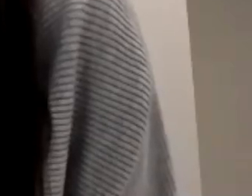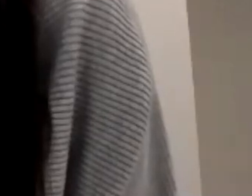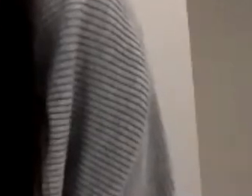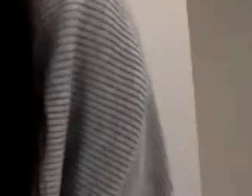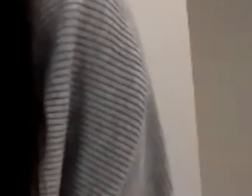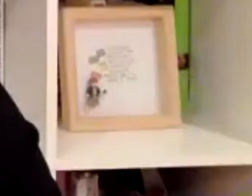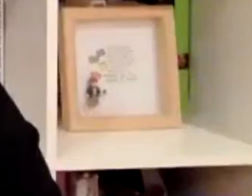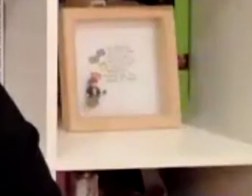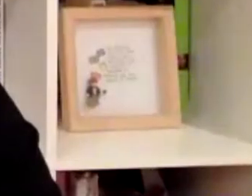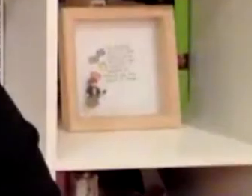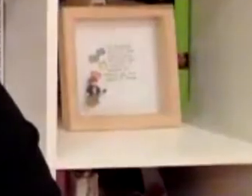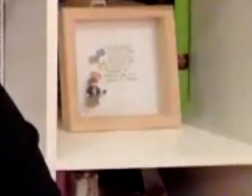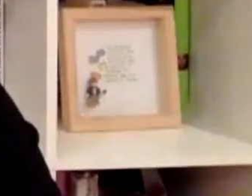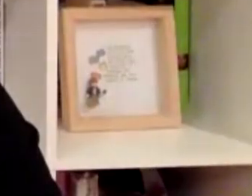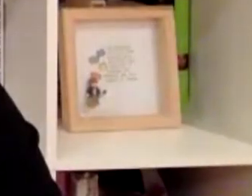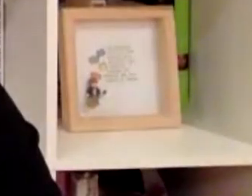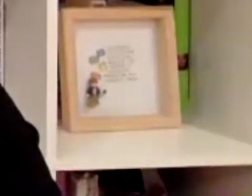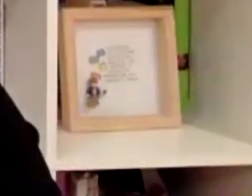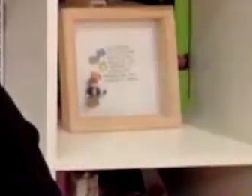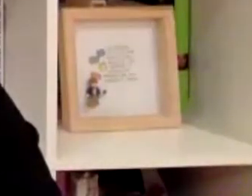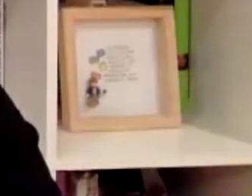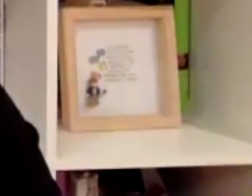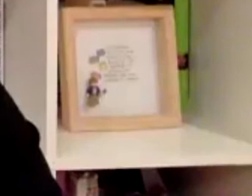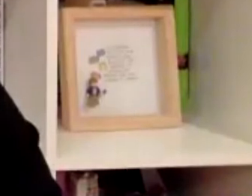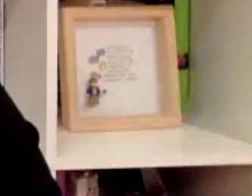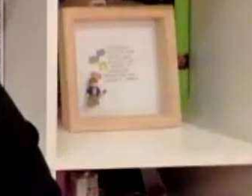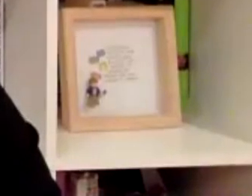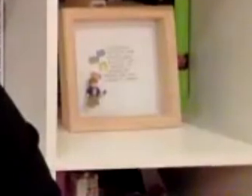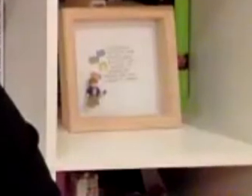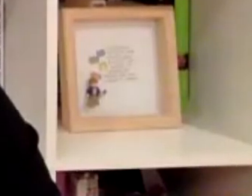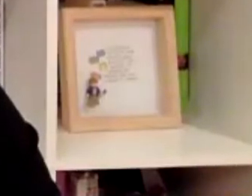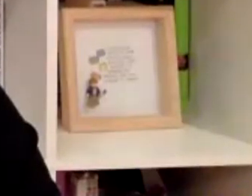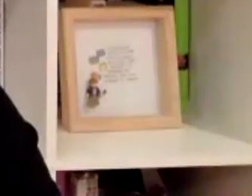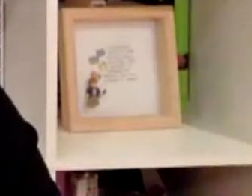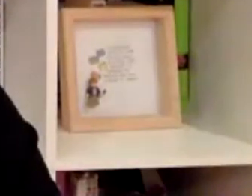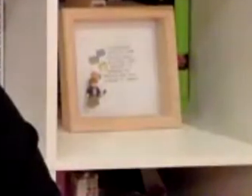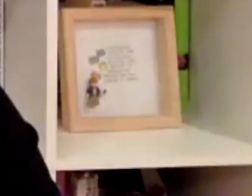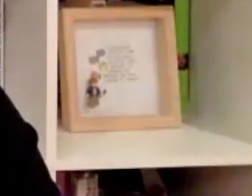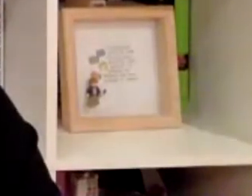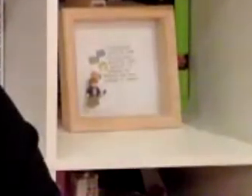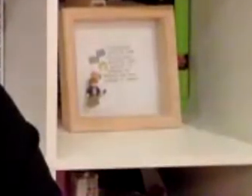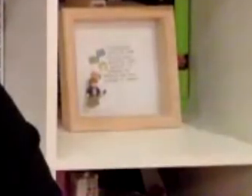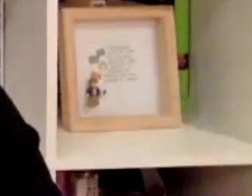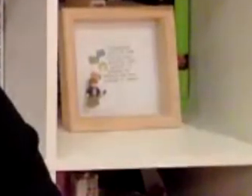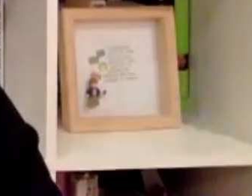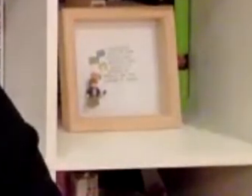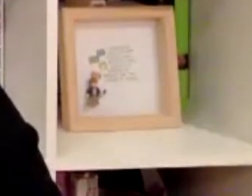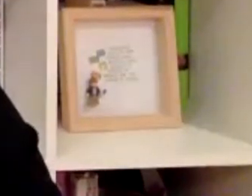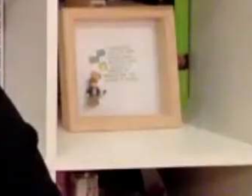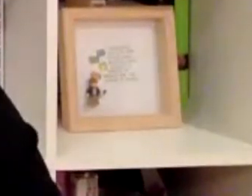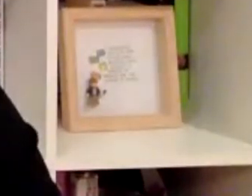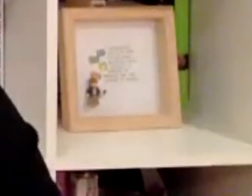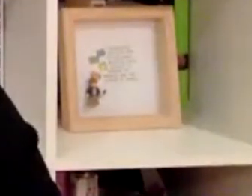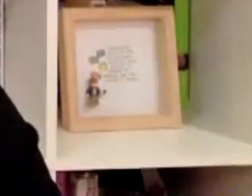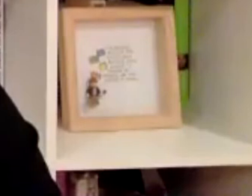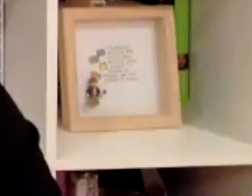i just say you go with that you go with you know it's you see all the options talk to them go back and see them